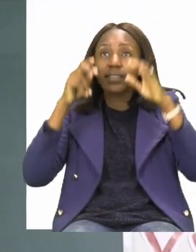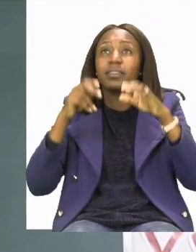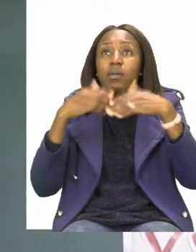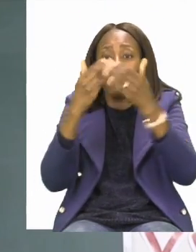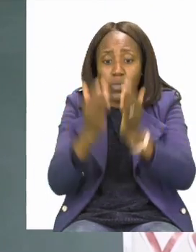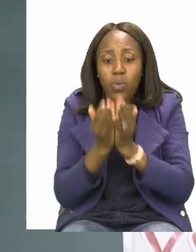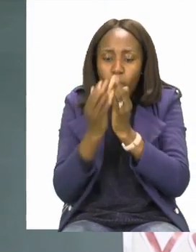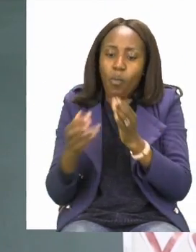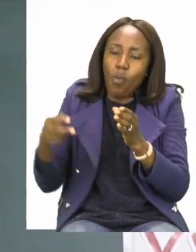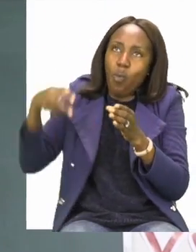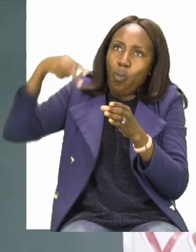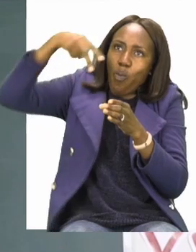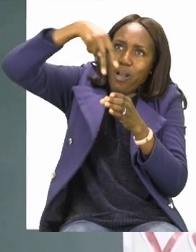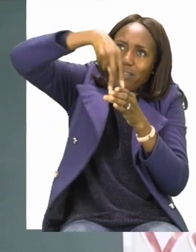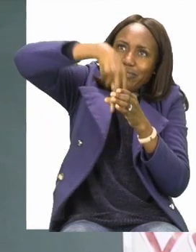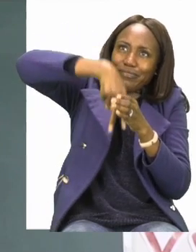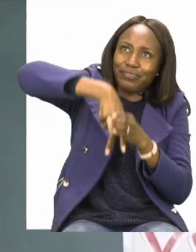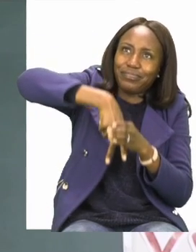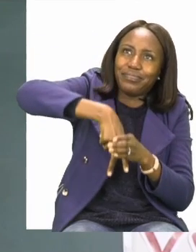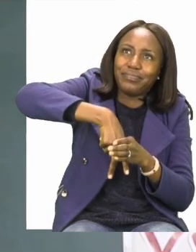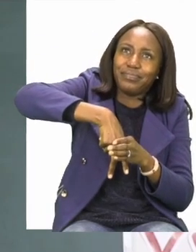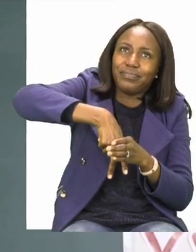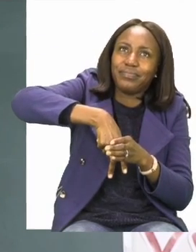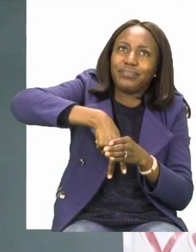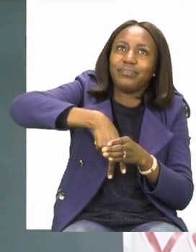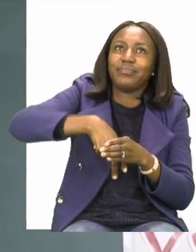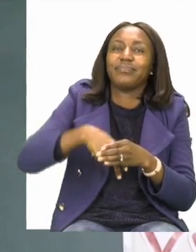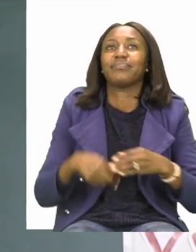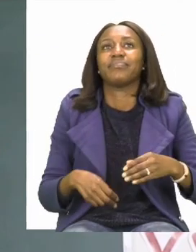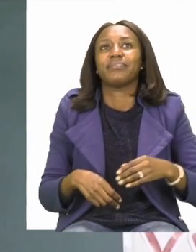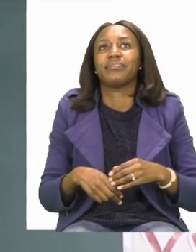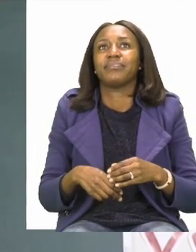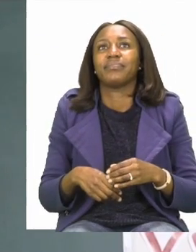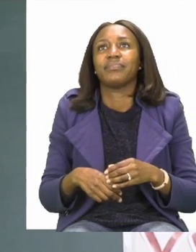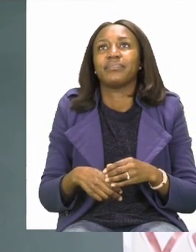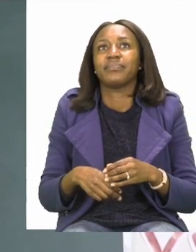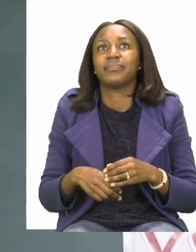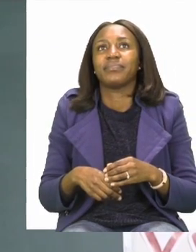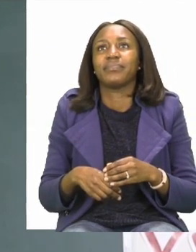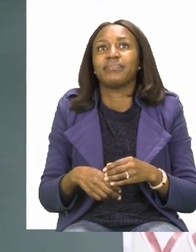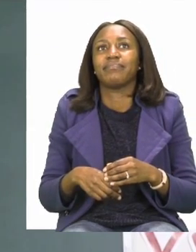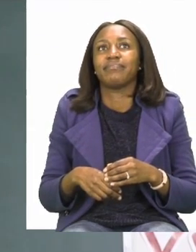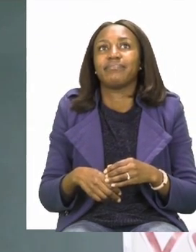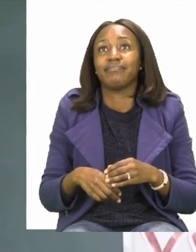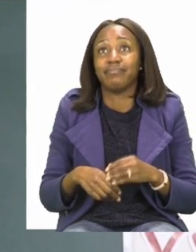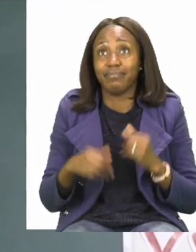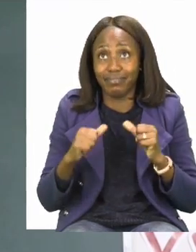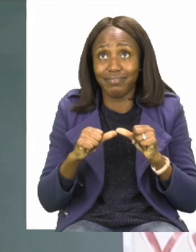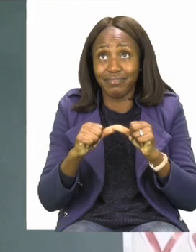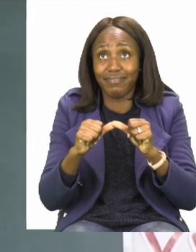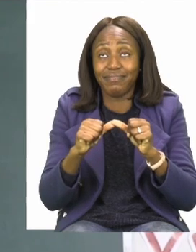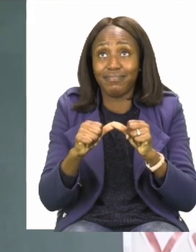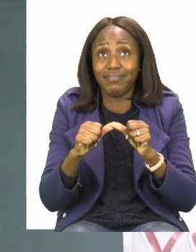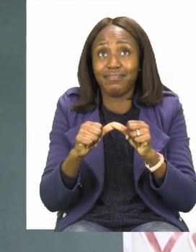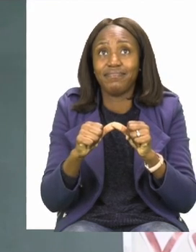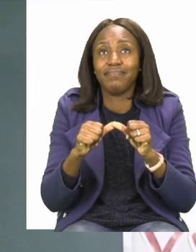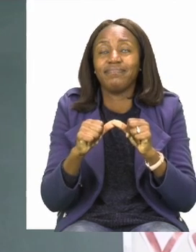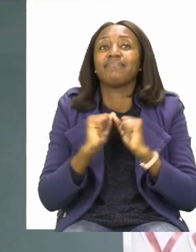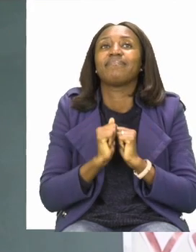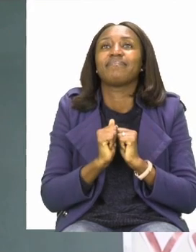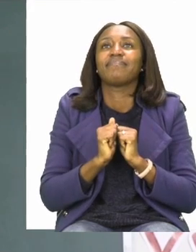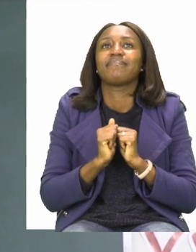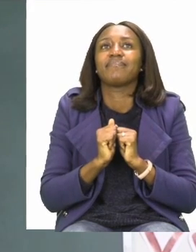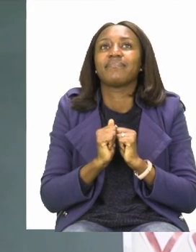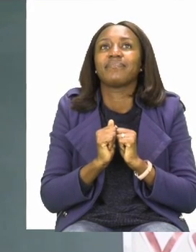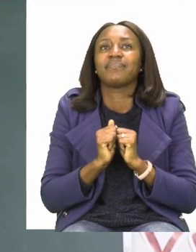use the word climbed. So, I begin where I left off my work. The full stop